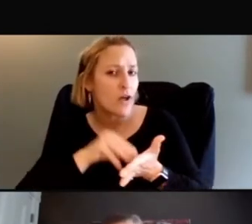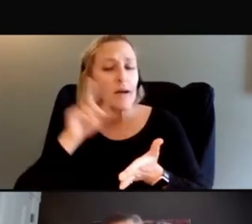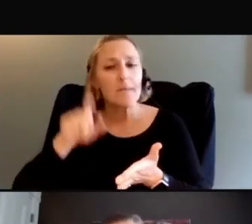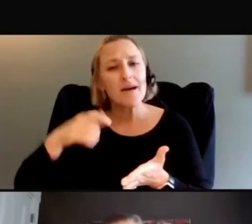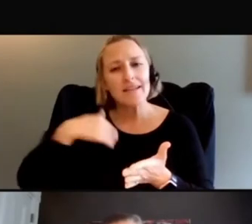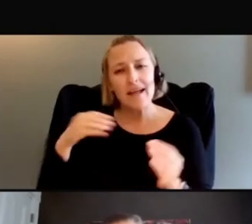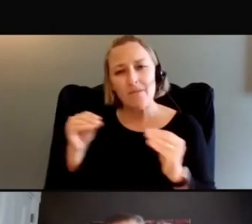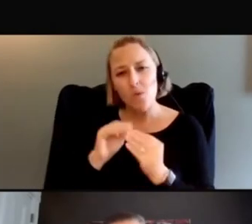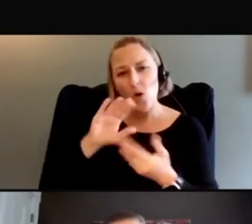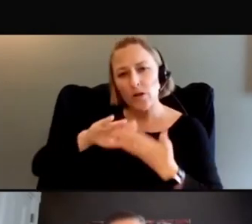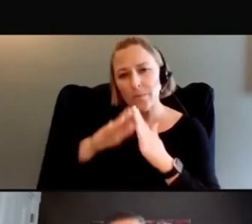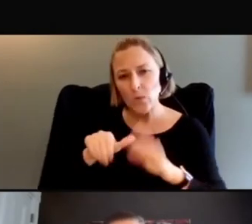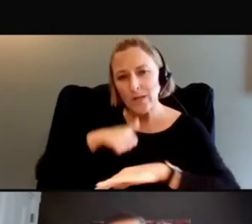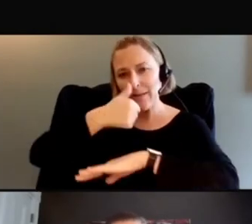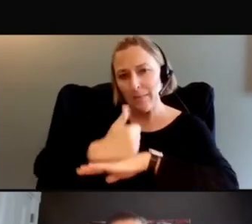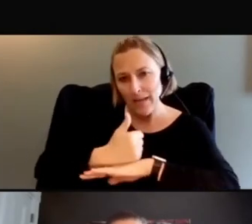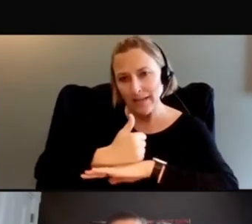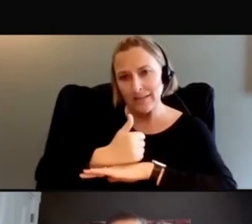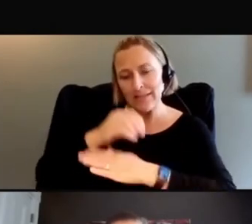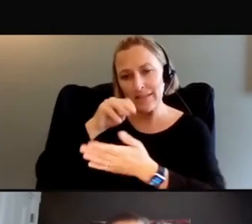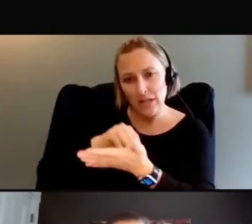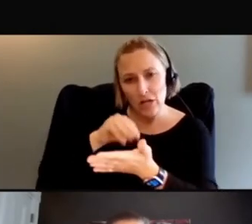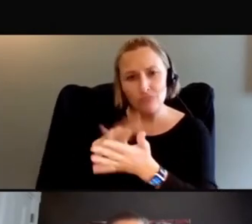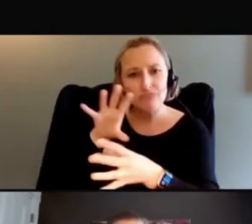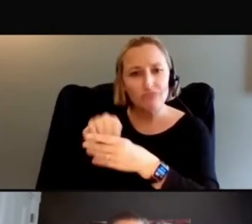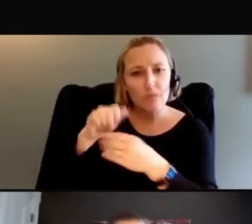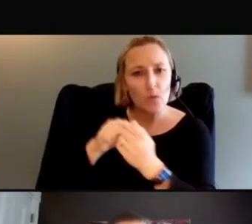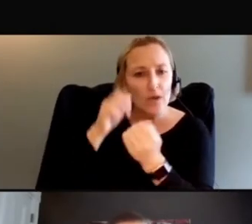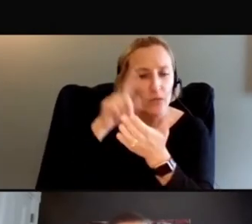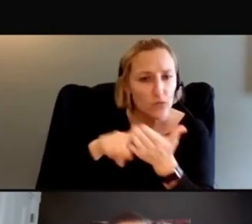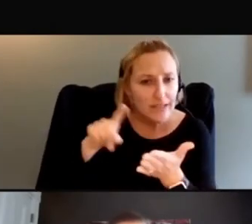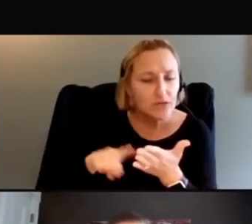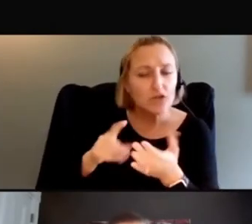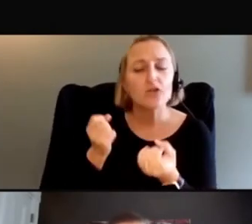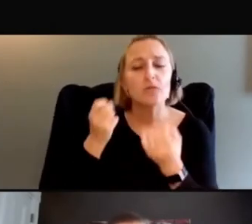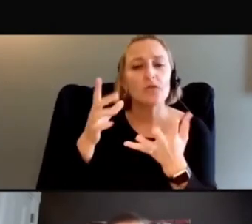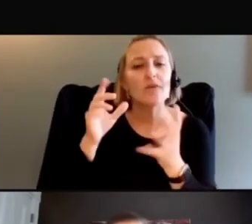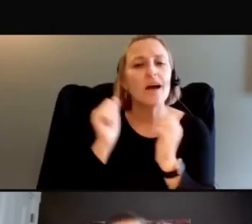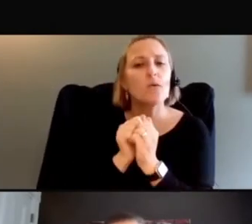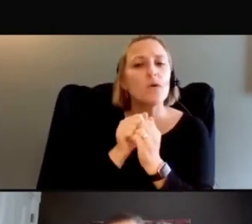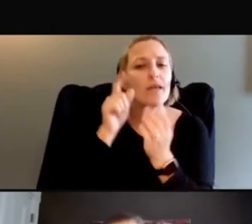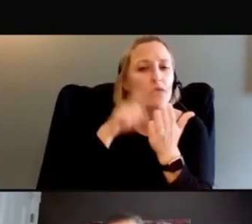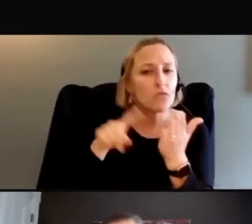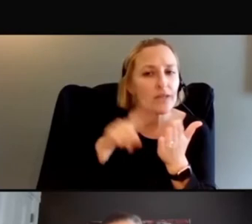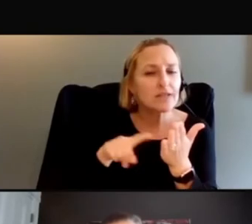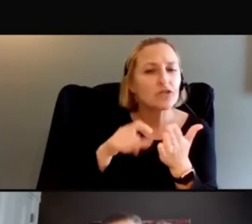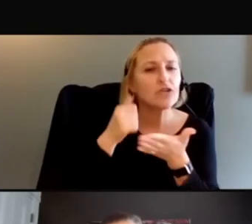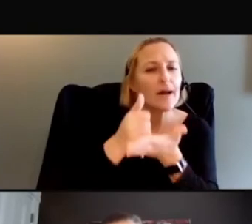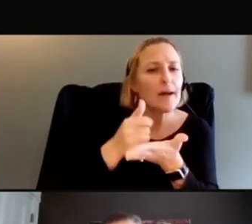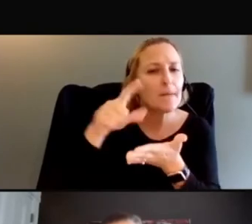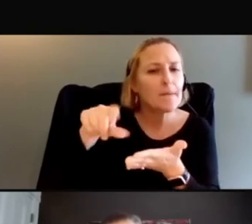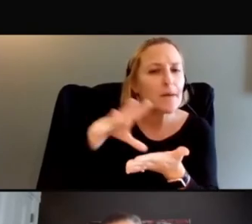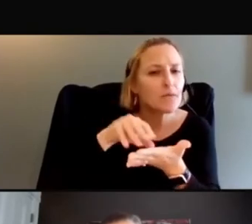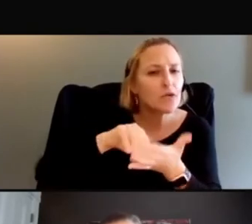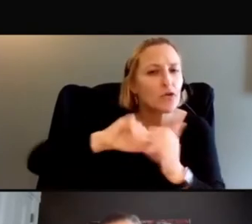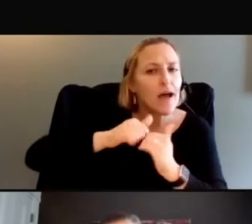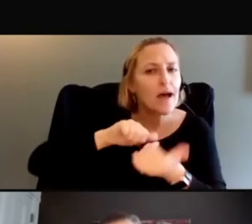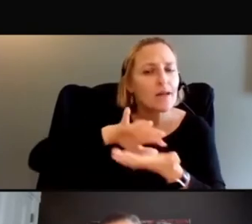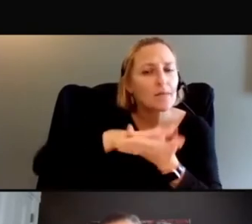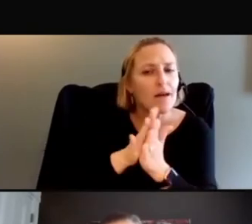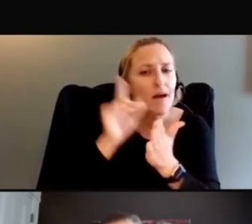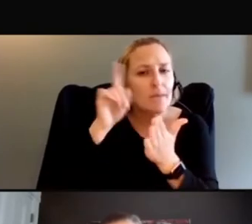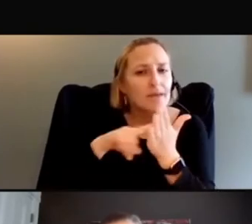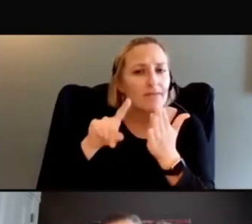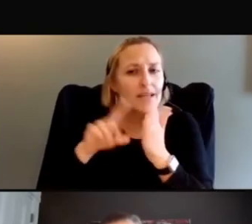engaged with research, provide them with resources and training to become investigators. And I know that a lot of organizations are really